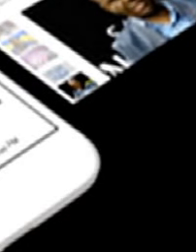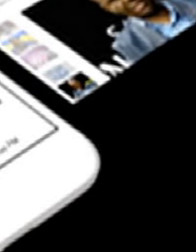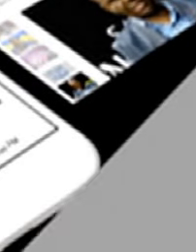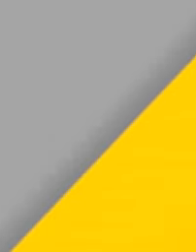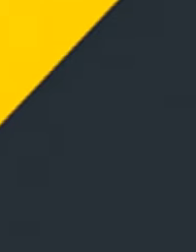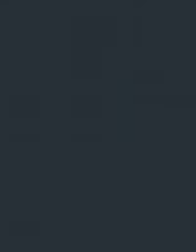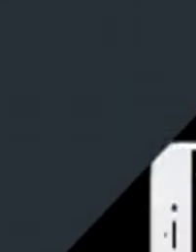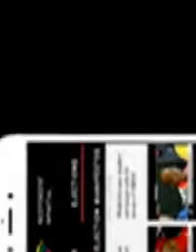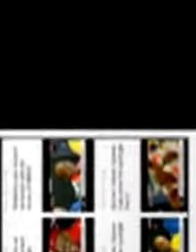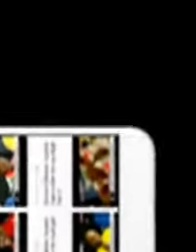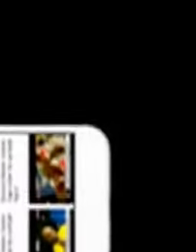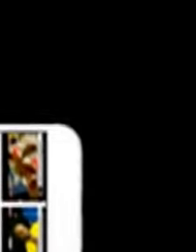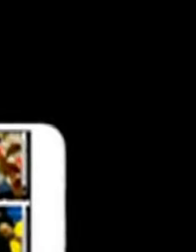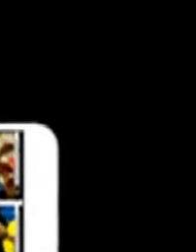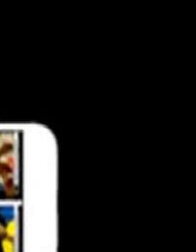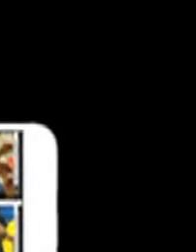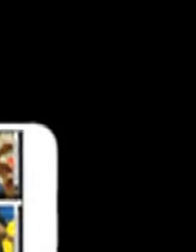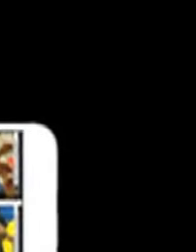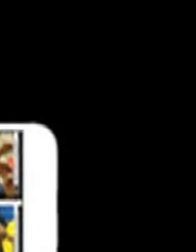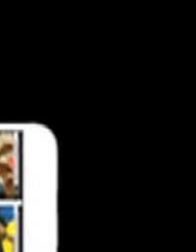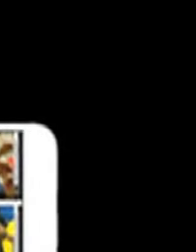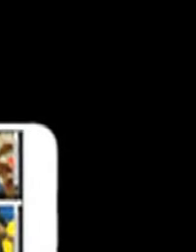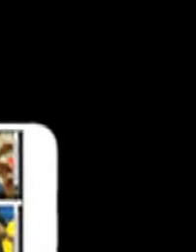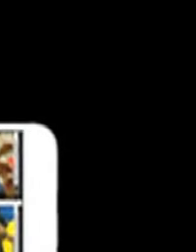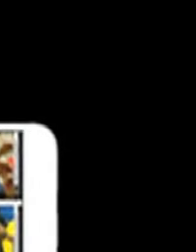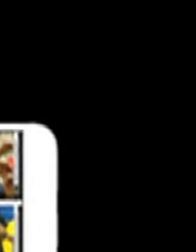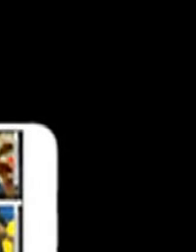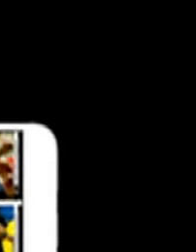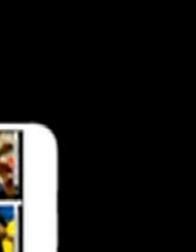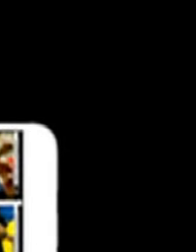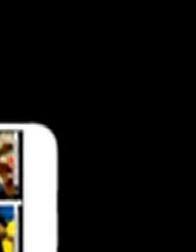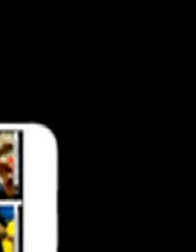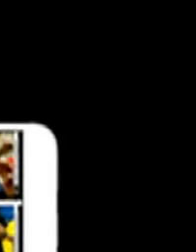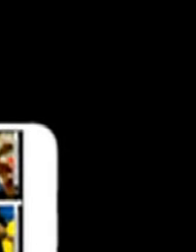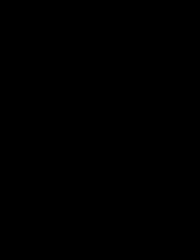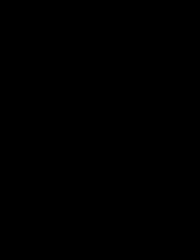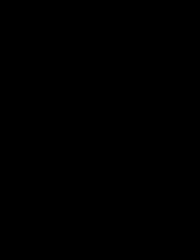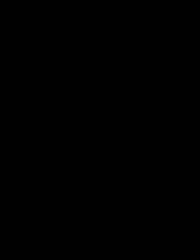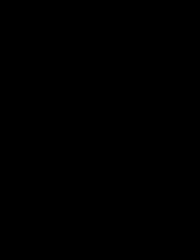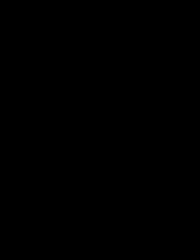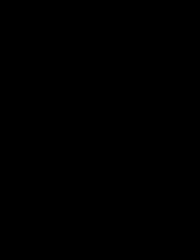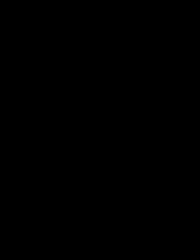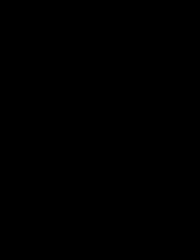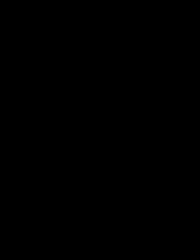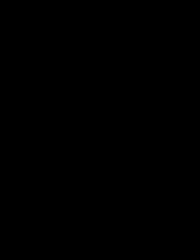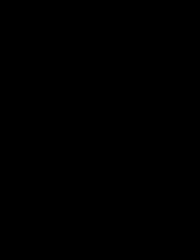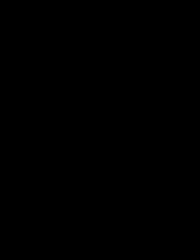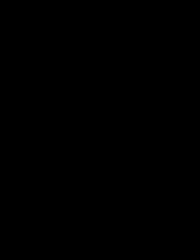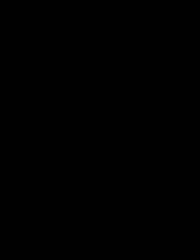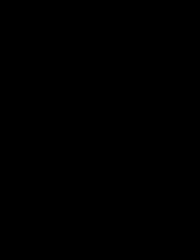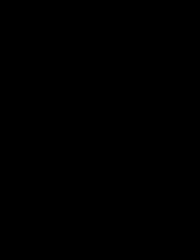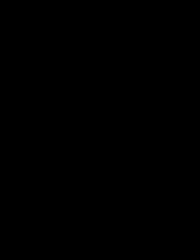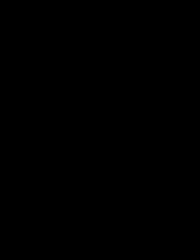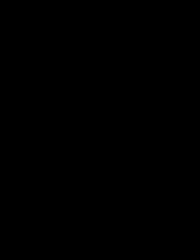SABC News app to your Android or iOS device from either the Play Store or the App Store. SABC News,